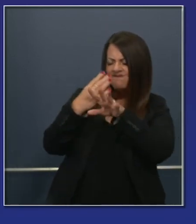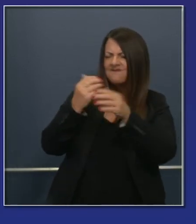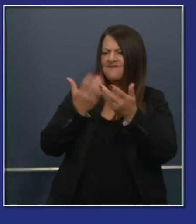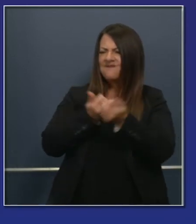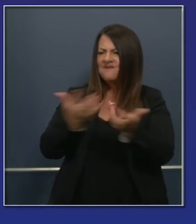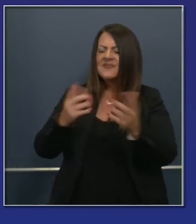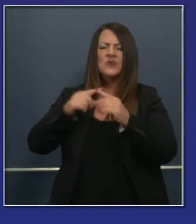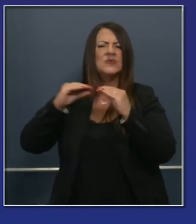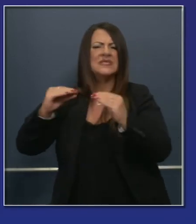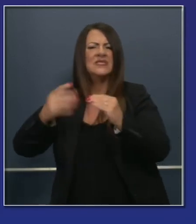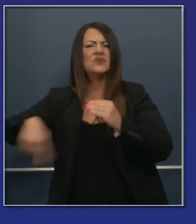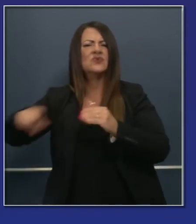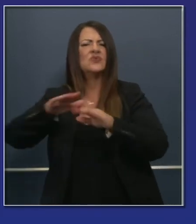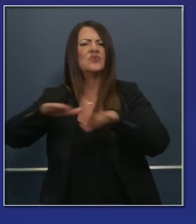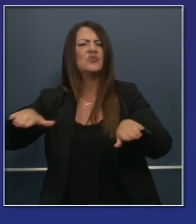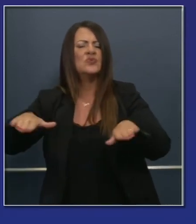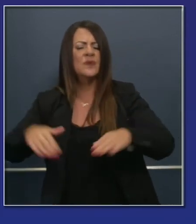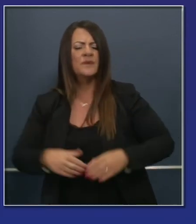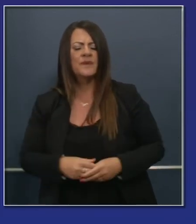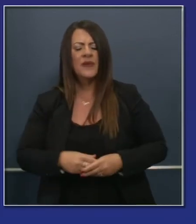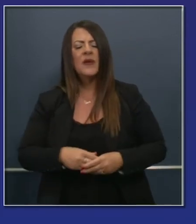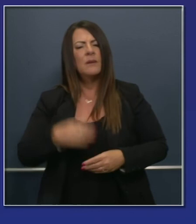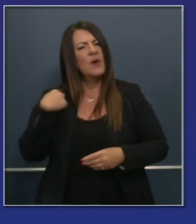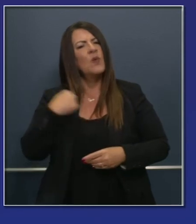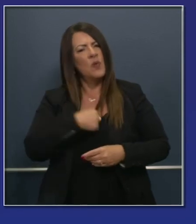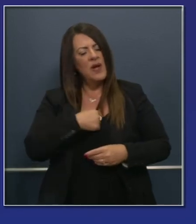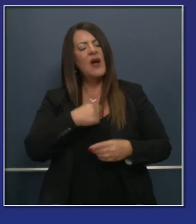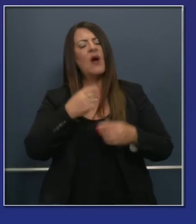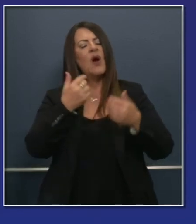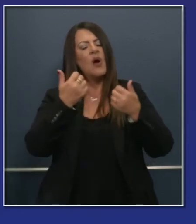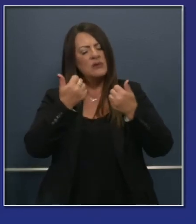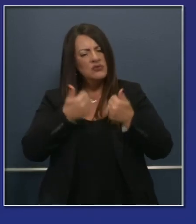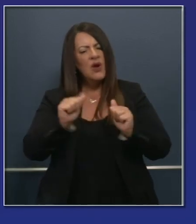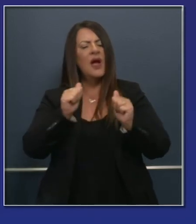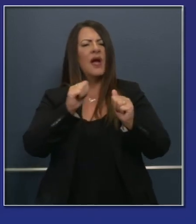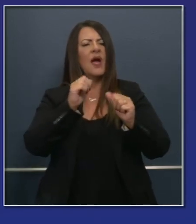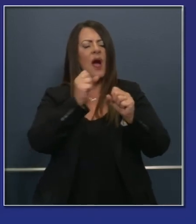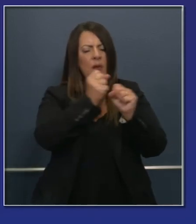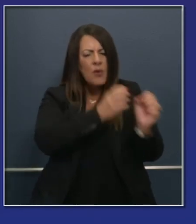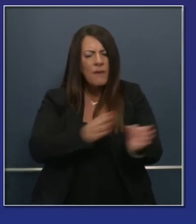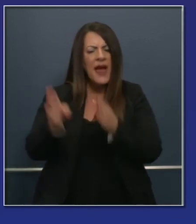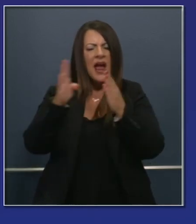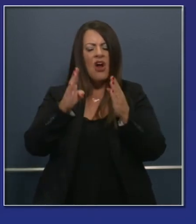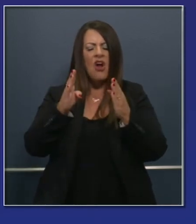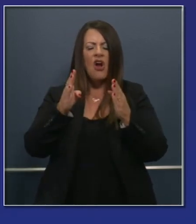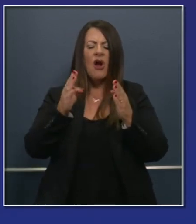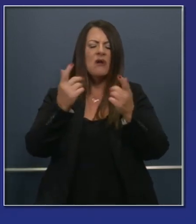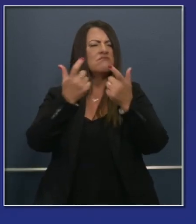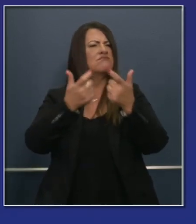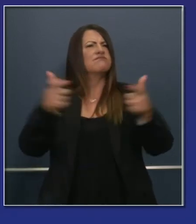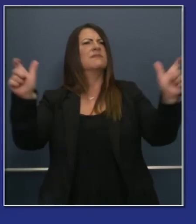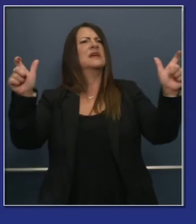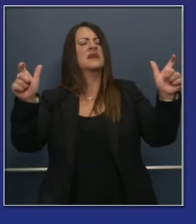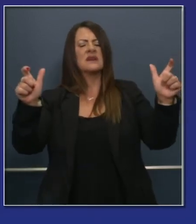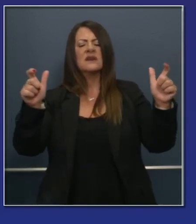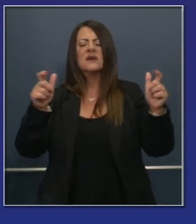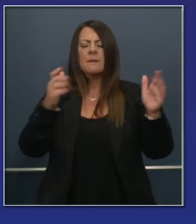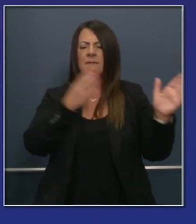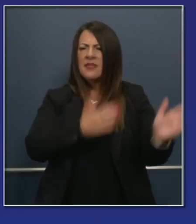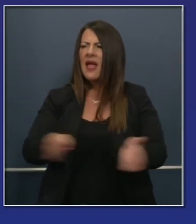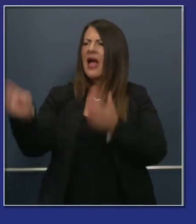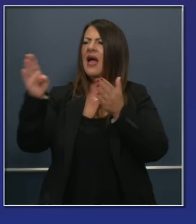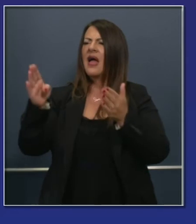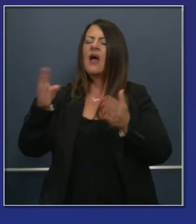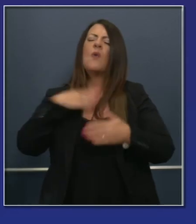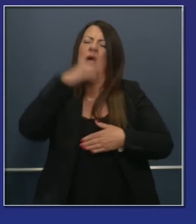but that we are preparing a broad strategy recognized that we still have a lot of gaps